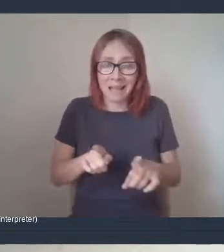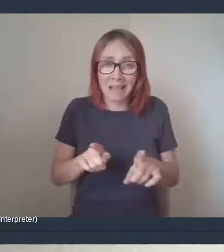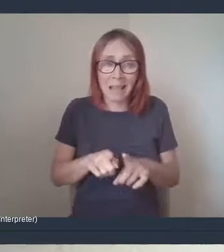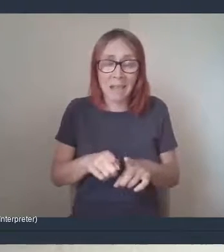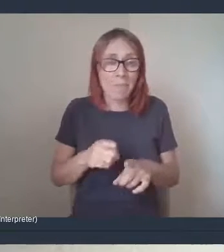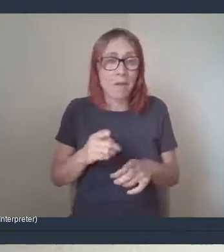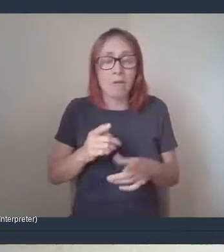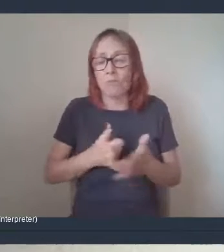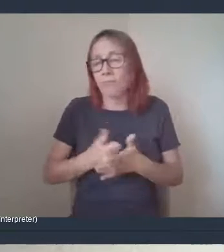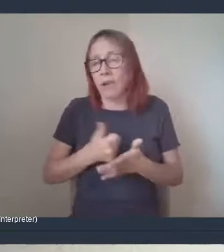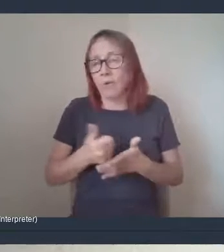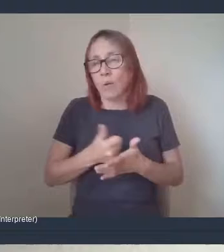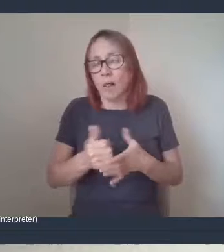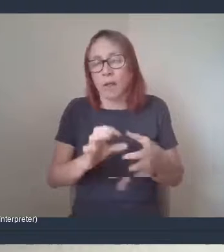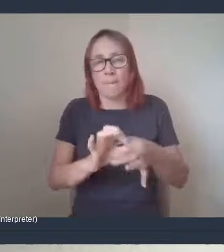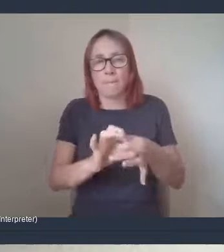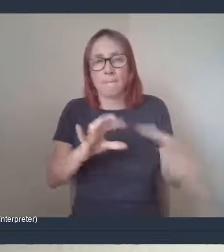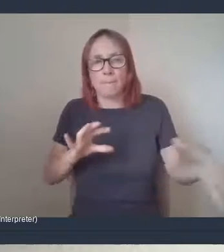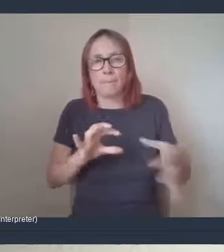off, visa stays on.